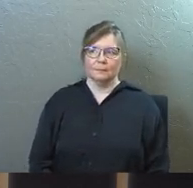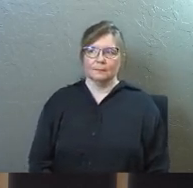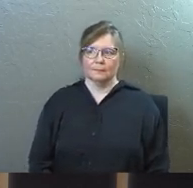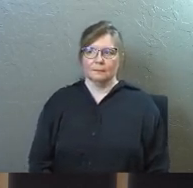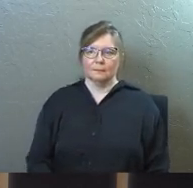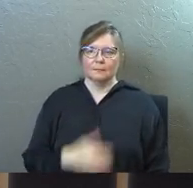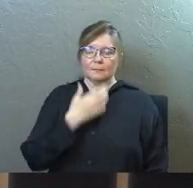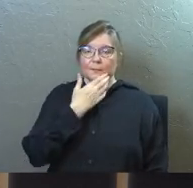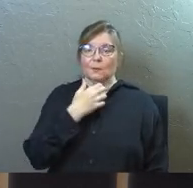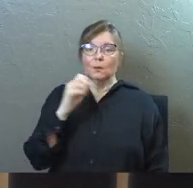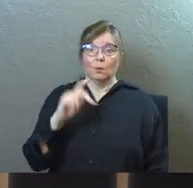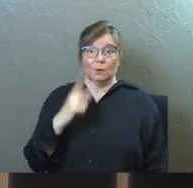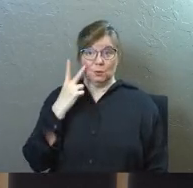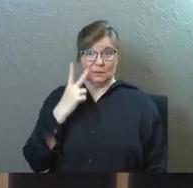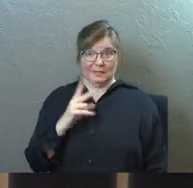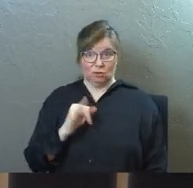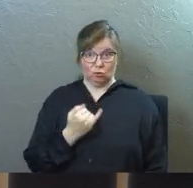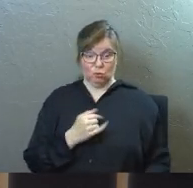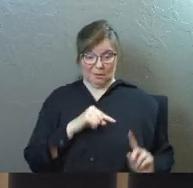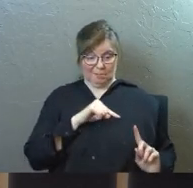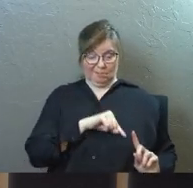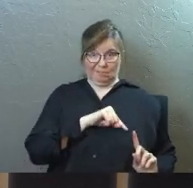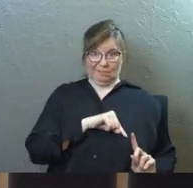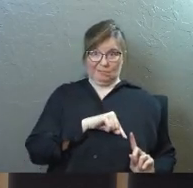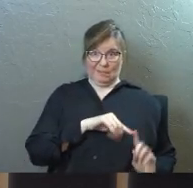is, okay, see Jerusalem at the bottom,